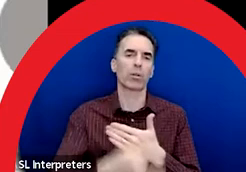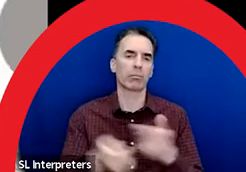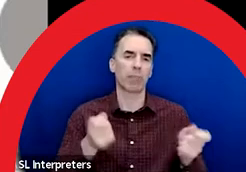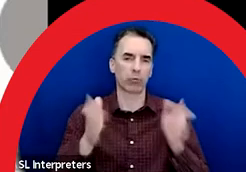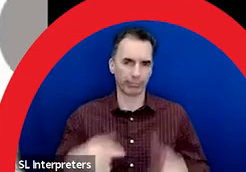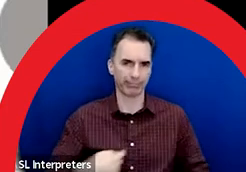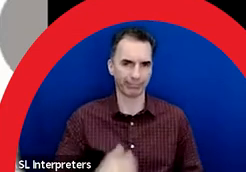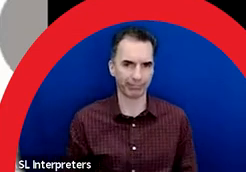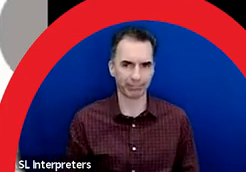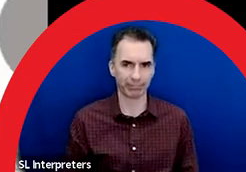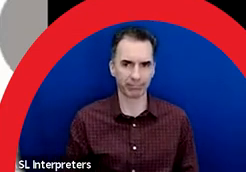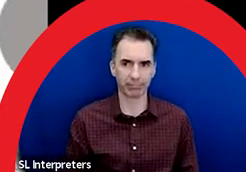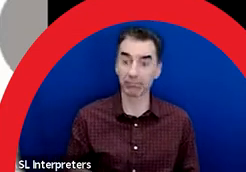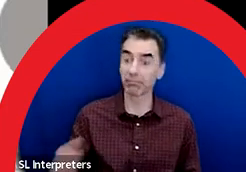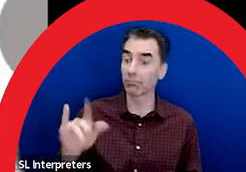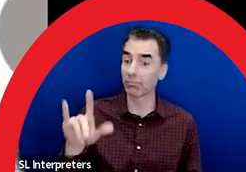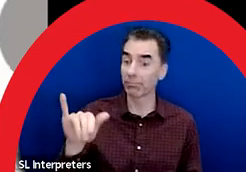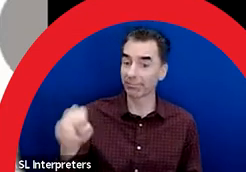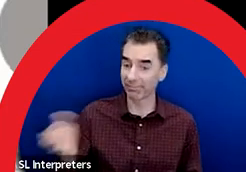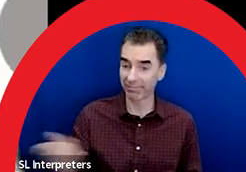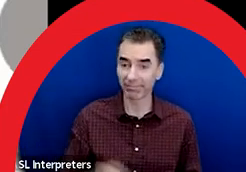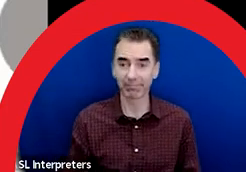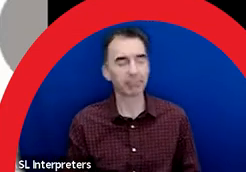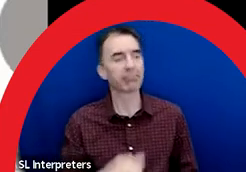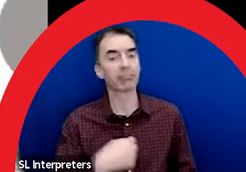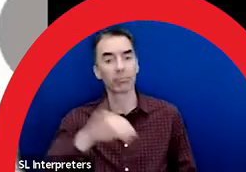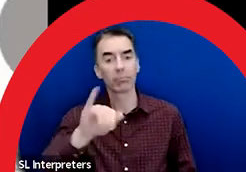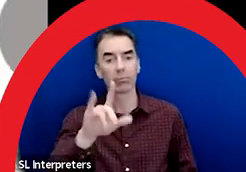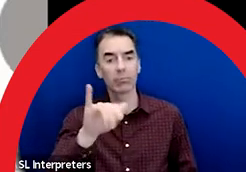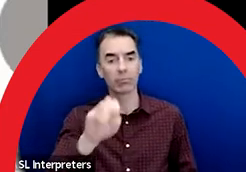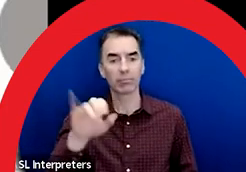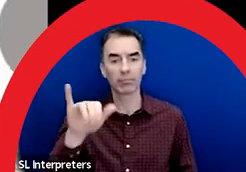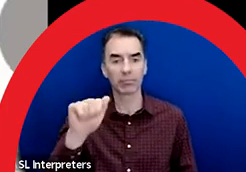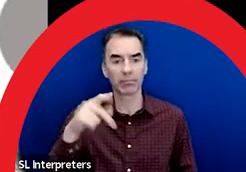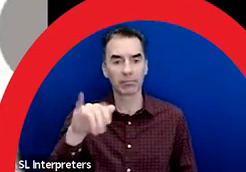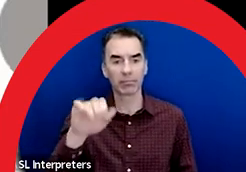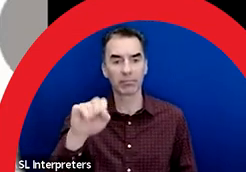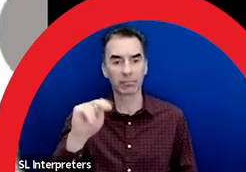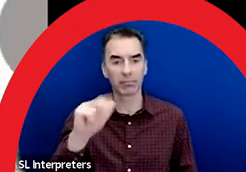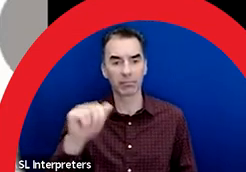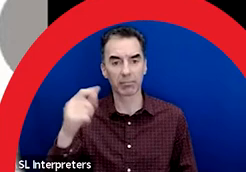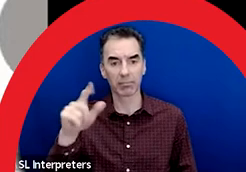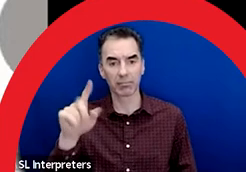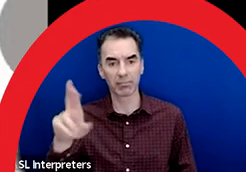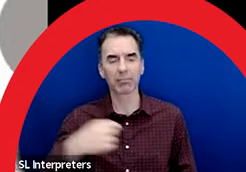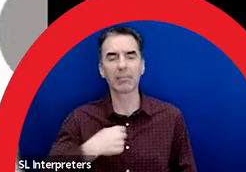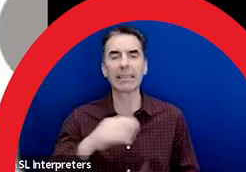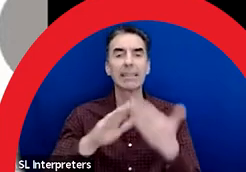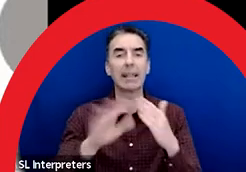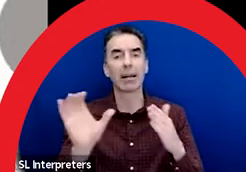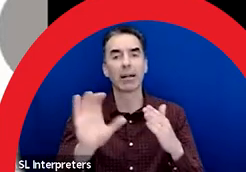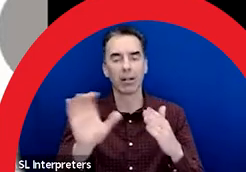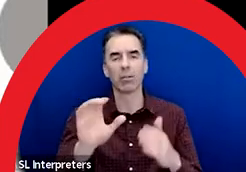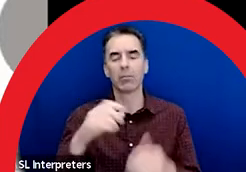Go ahead, Julie. And I'm Julie Apishnigeller. I'm the City of Calgary Public Art